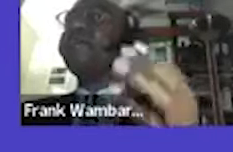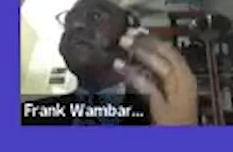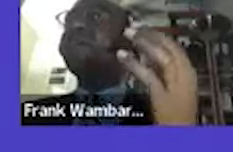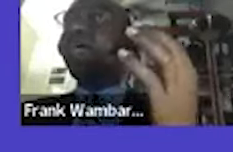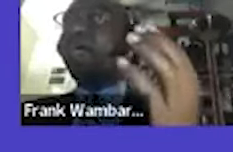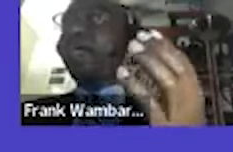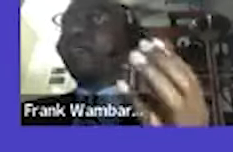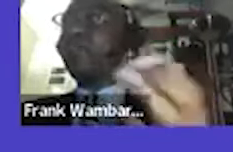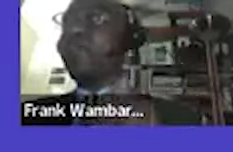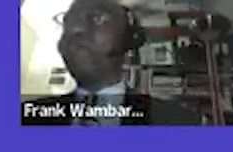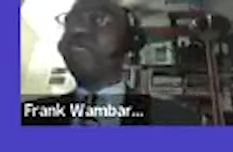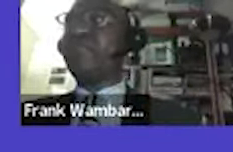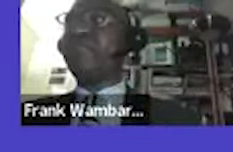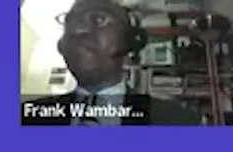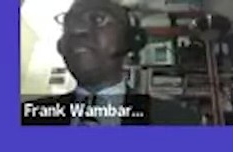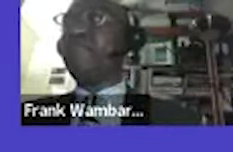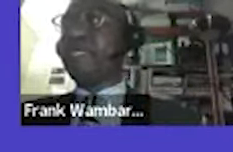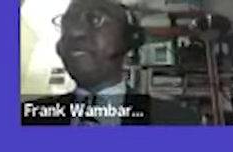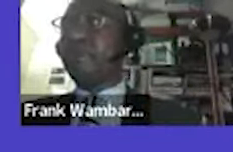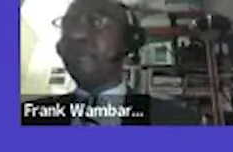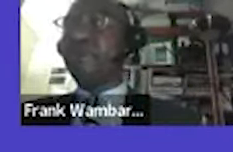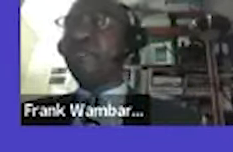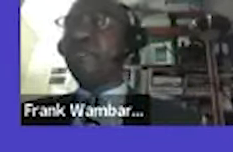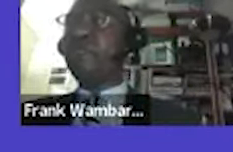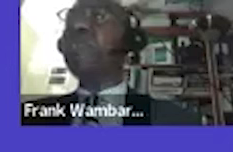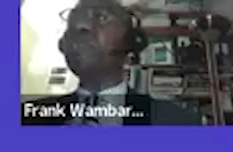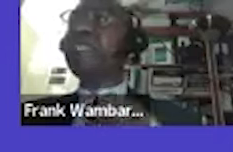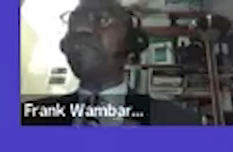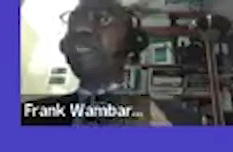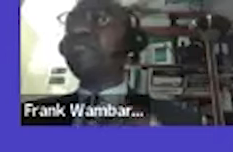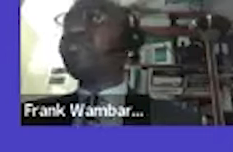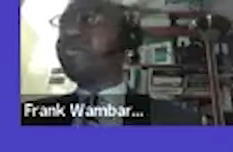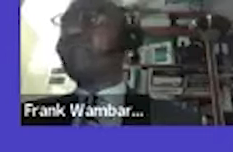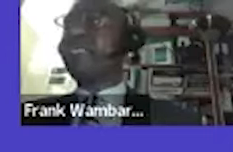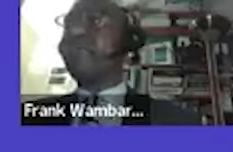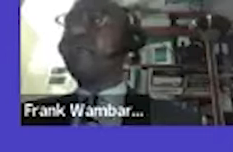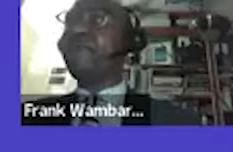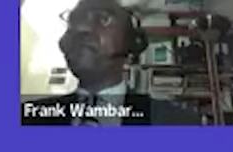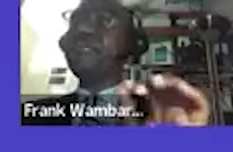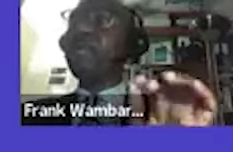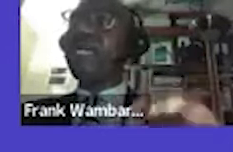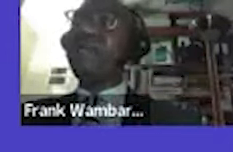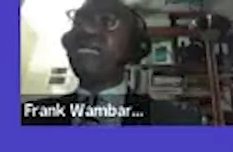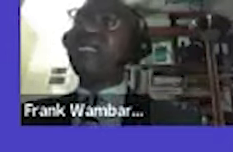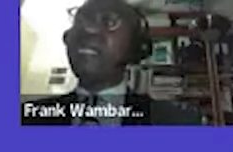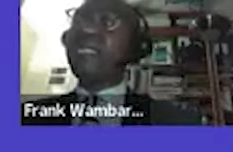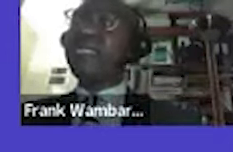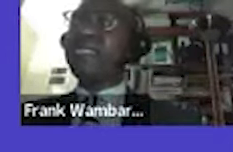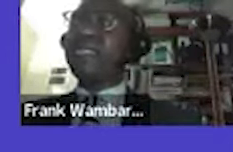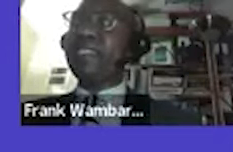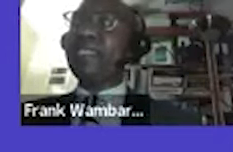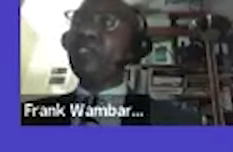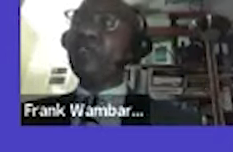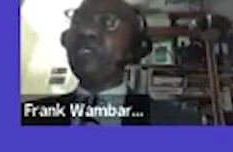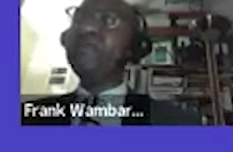are asking uh to pay 4500 for medical you need to be careful and to think twice before even you pay any money to